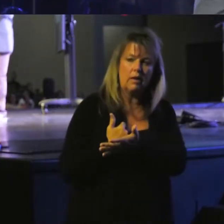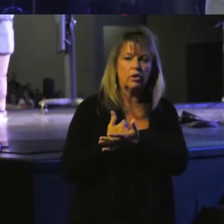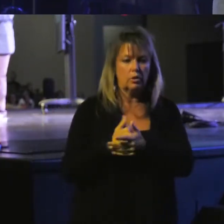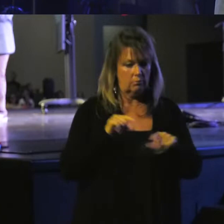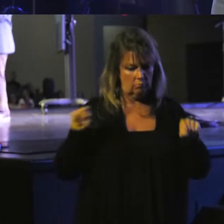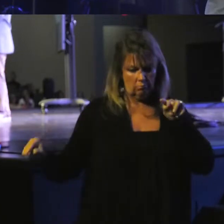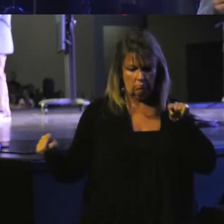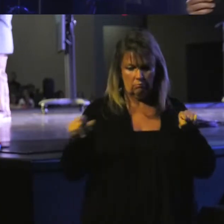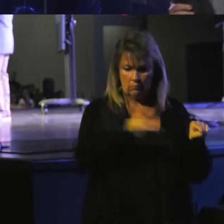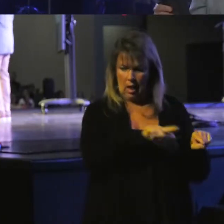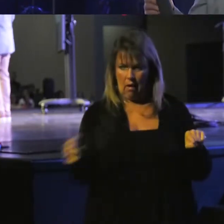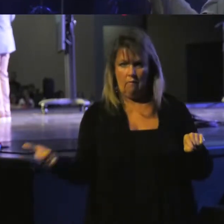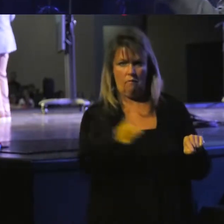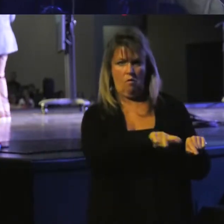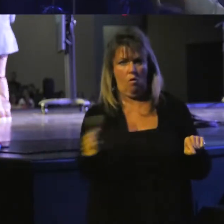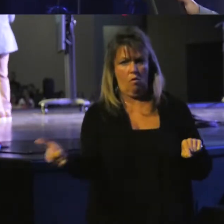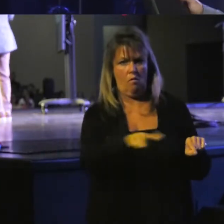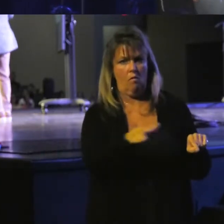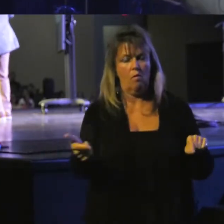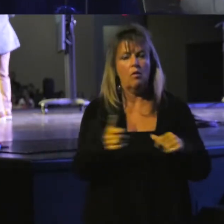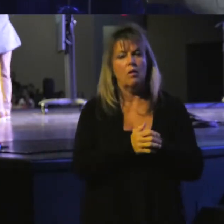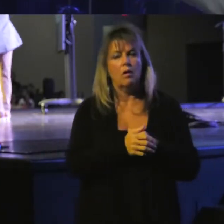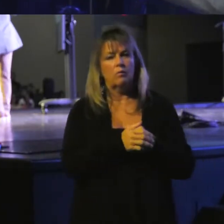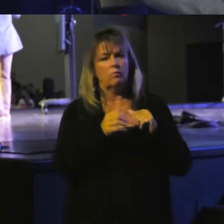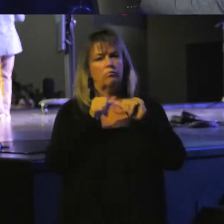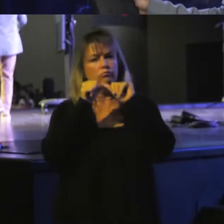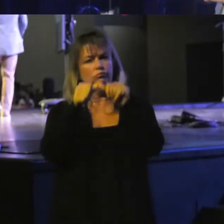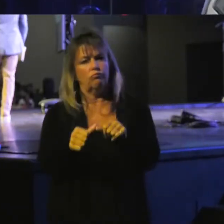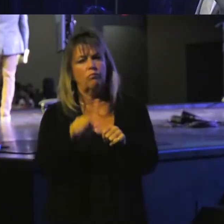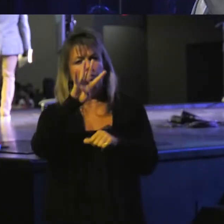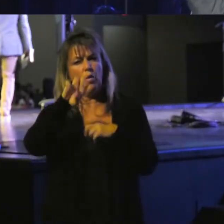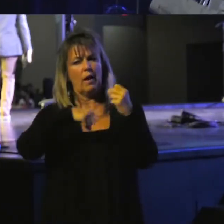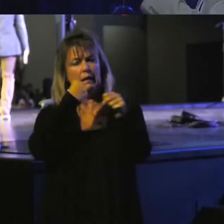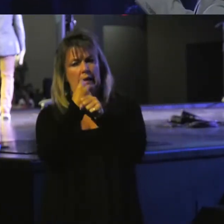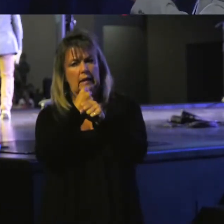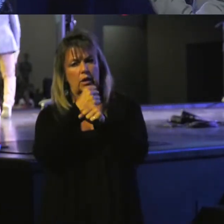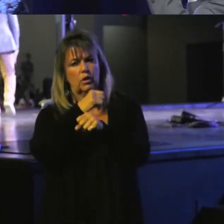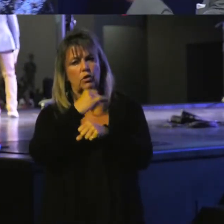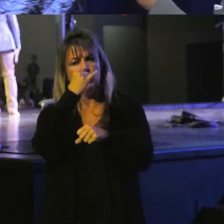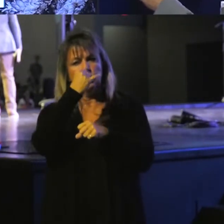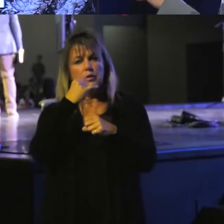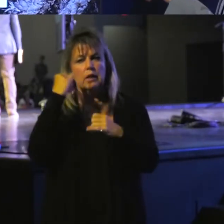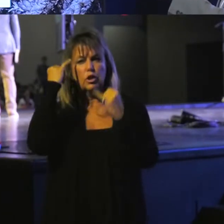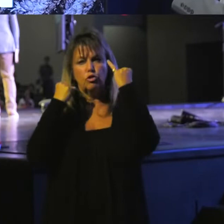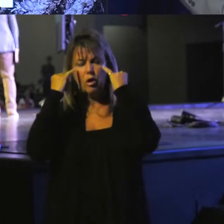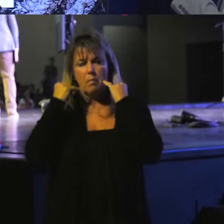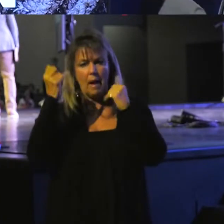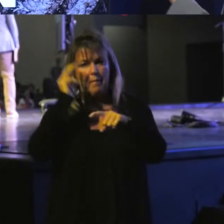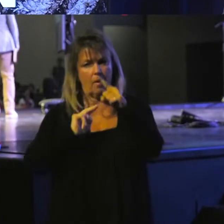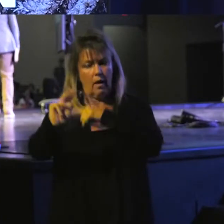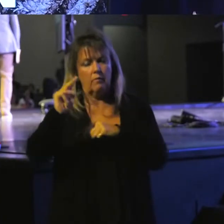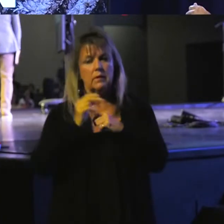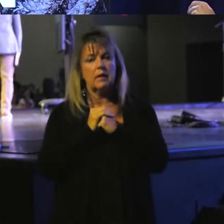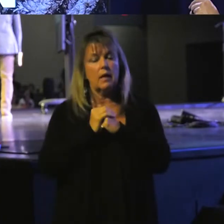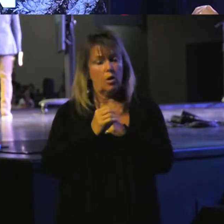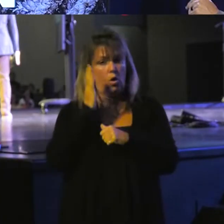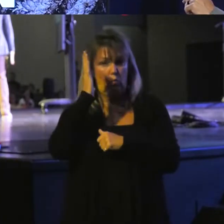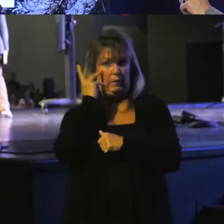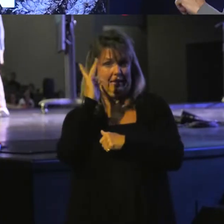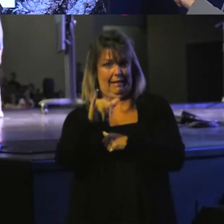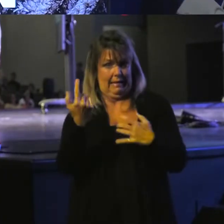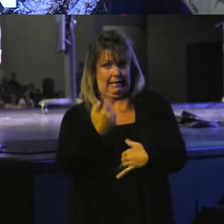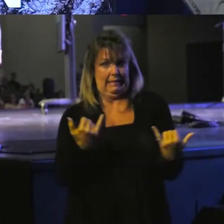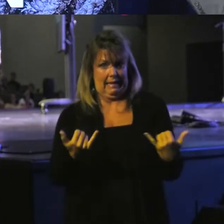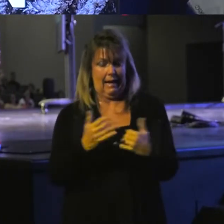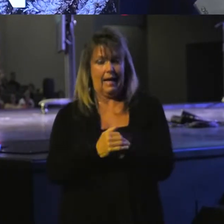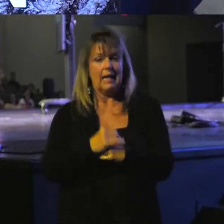through various times over a 40-year period that Jeremiah prophesied. In fact, we're going to see that today